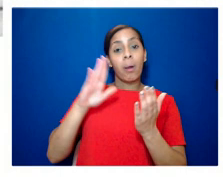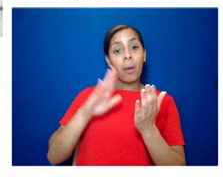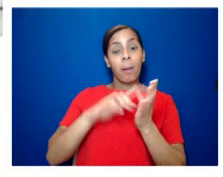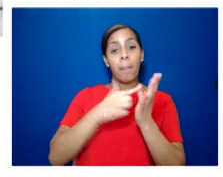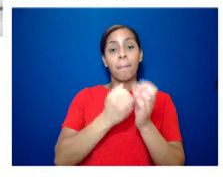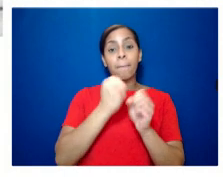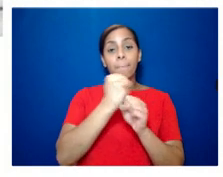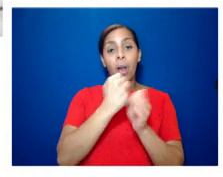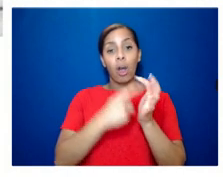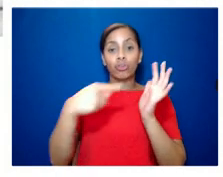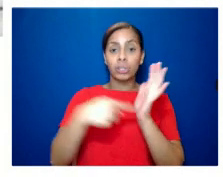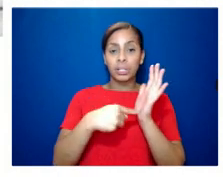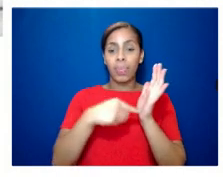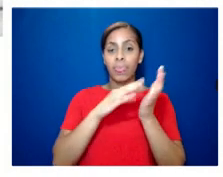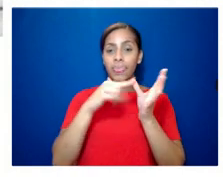win in a row